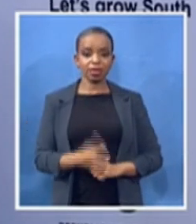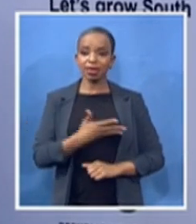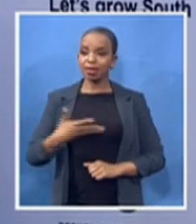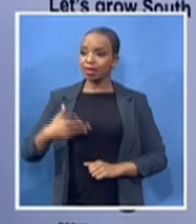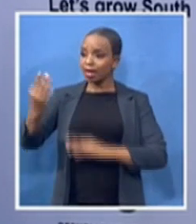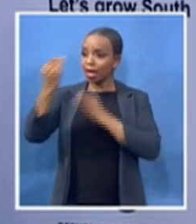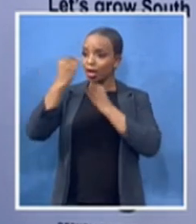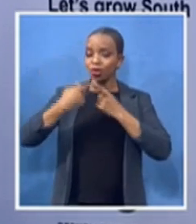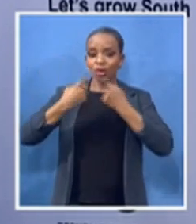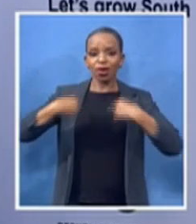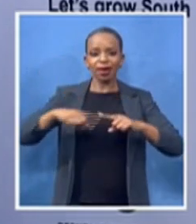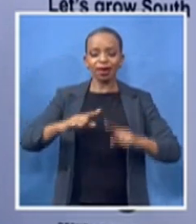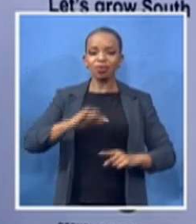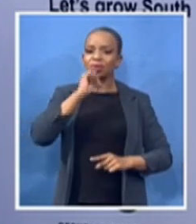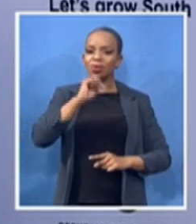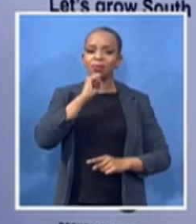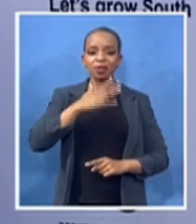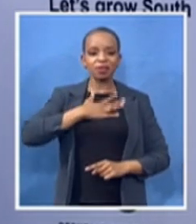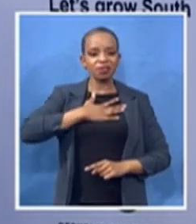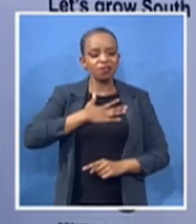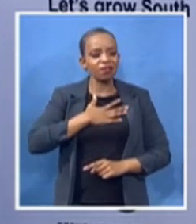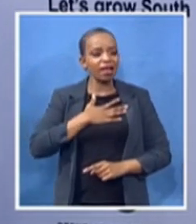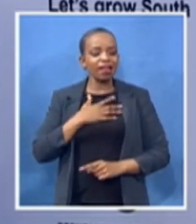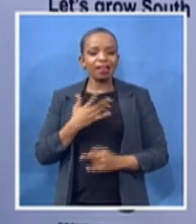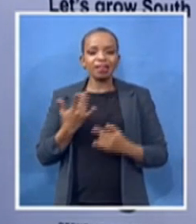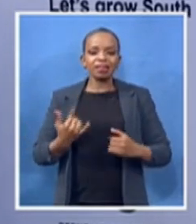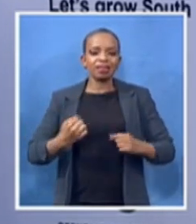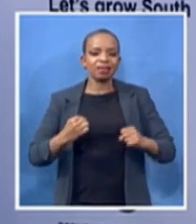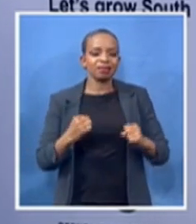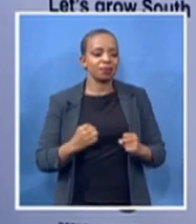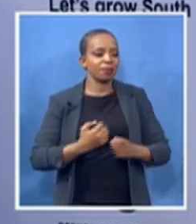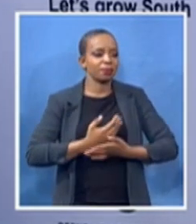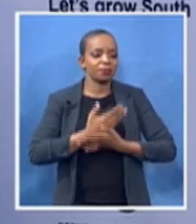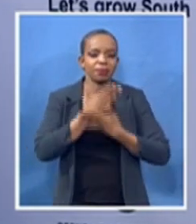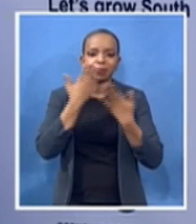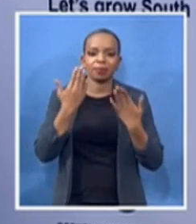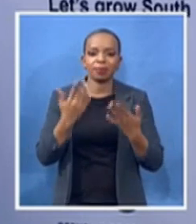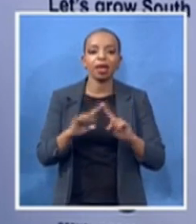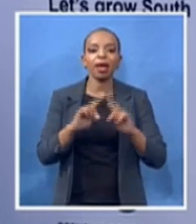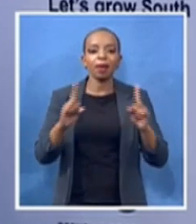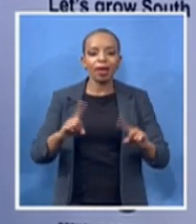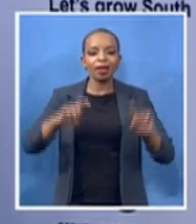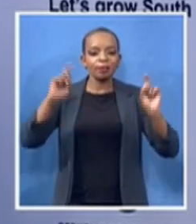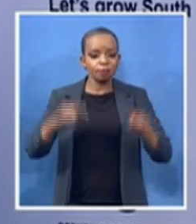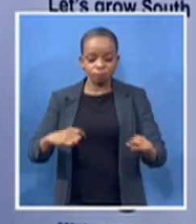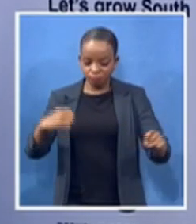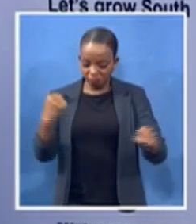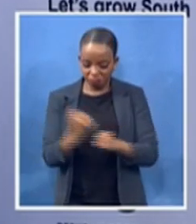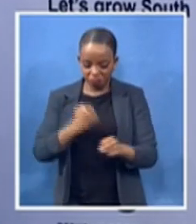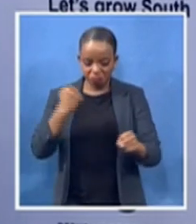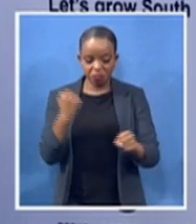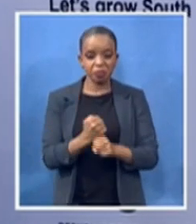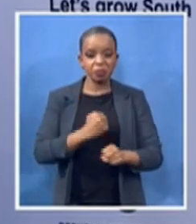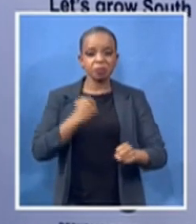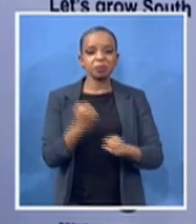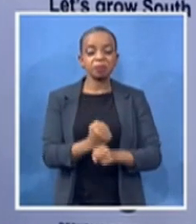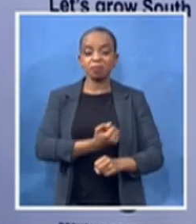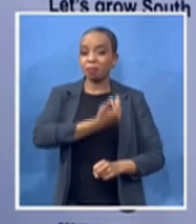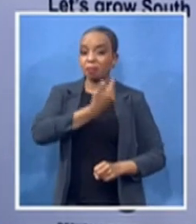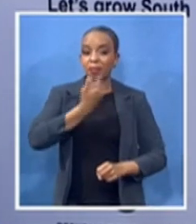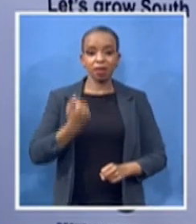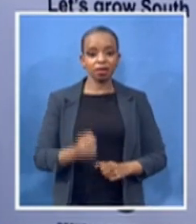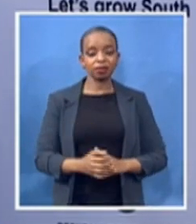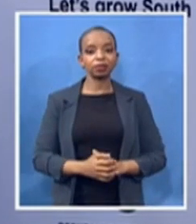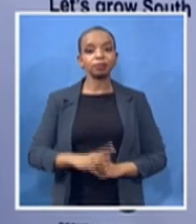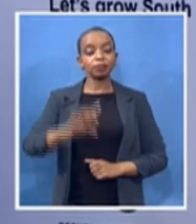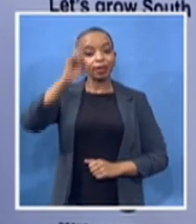must give ourselves and give our best a black african woman living in that era her